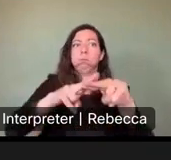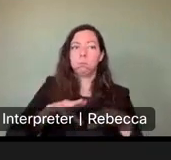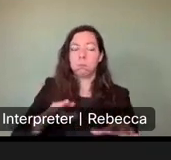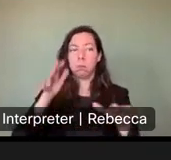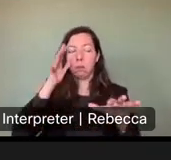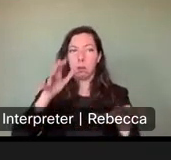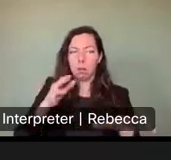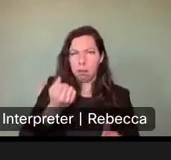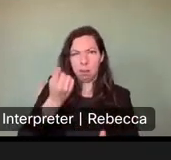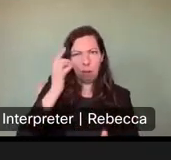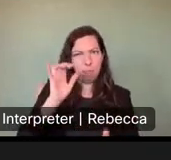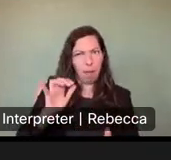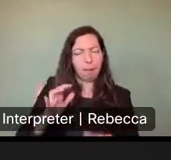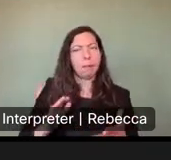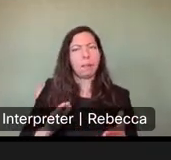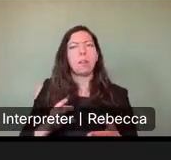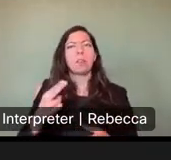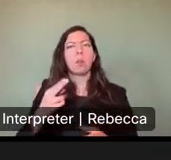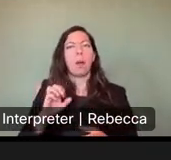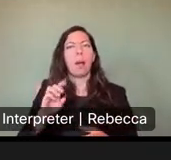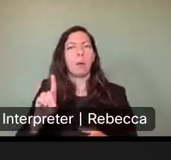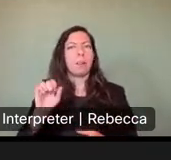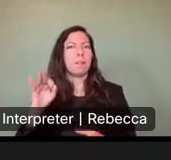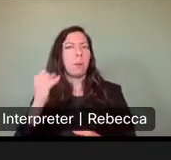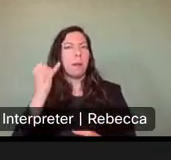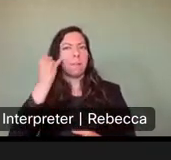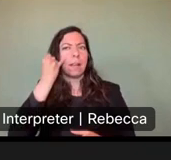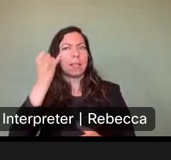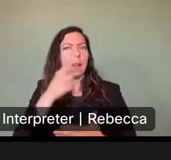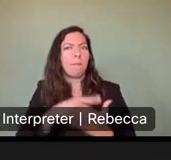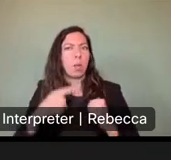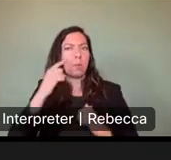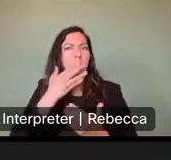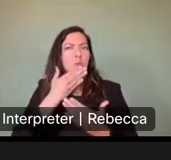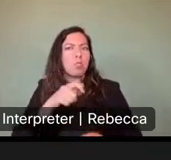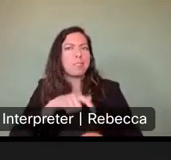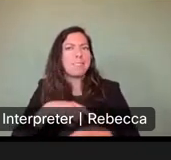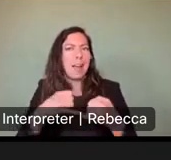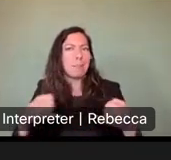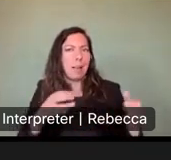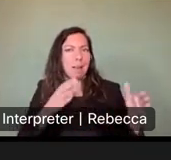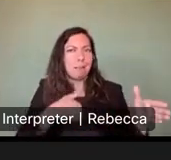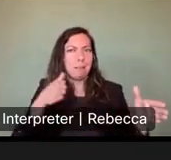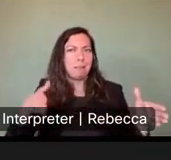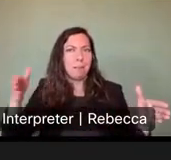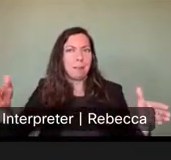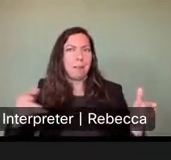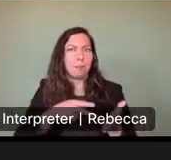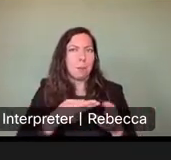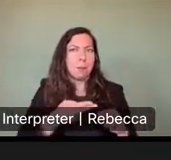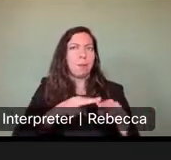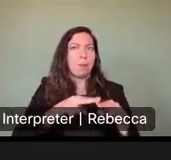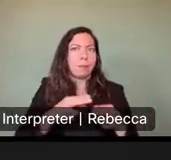your thoughts on what you think would be a reasonable, reasonable, incremental timeline. That would be very beneficial for us to have as well.